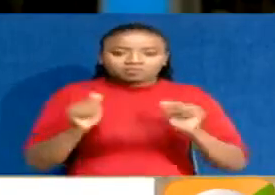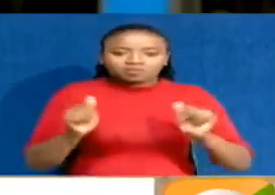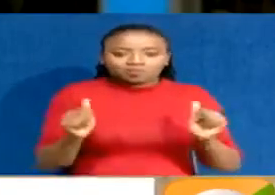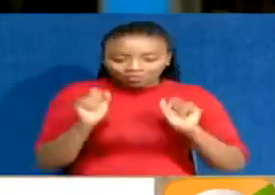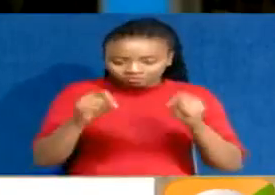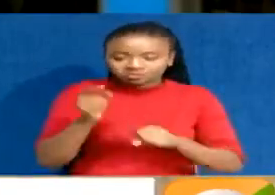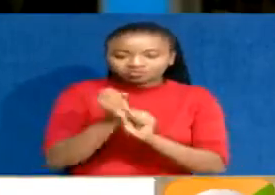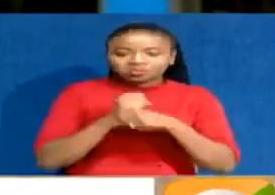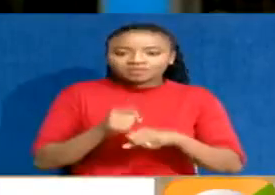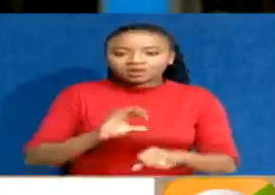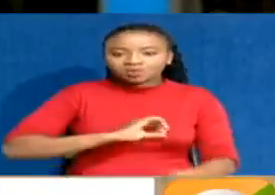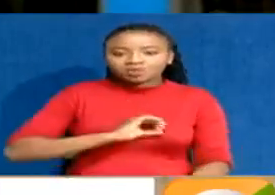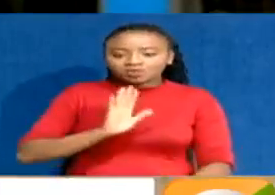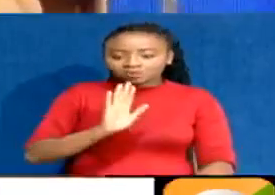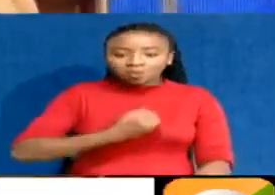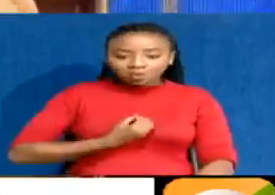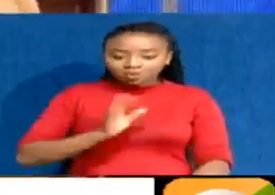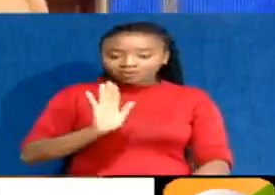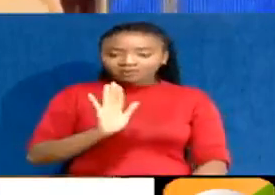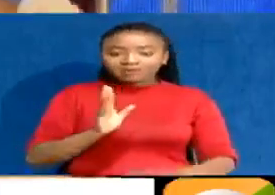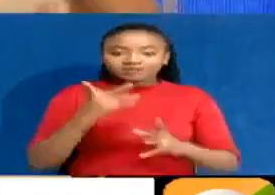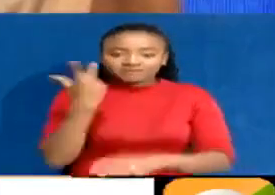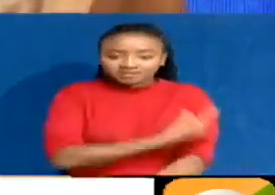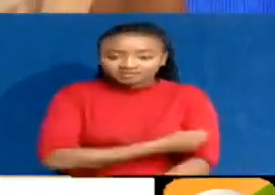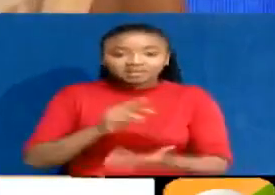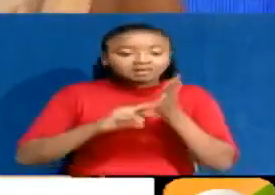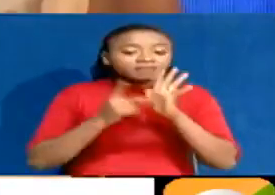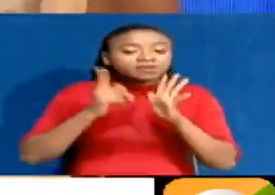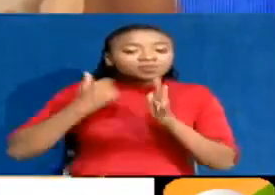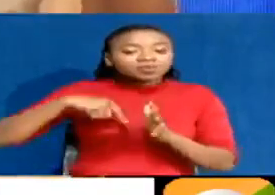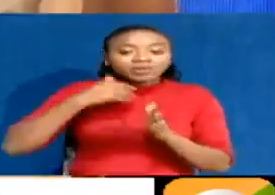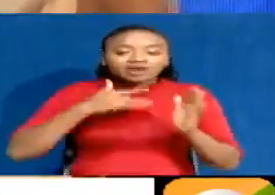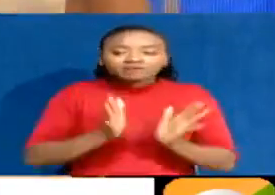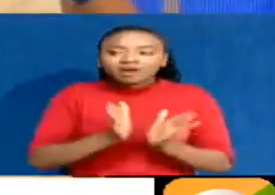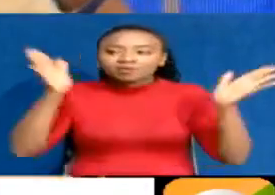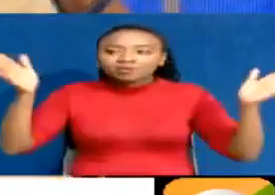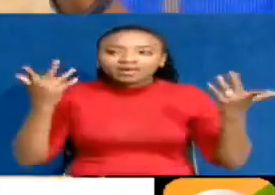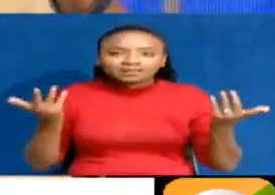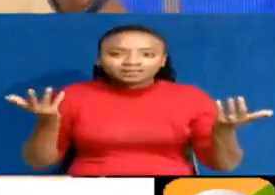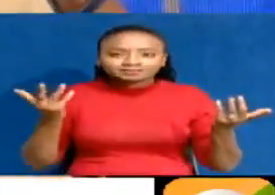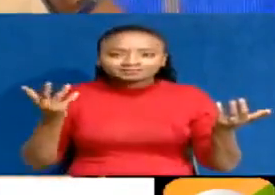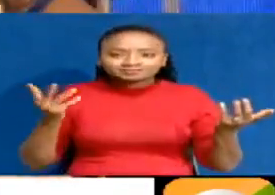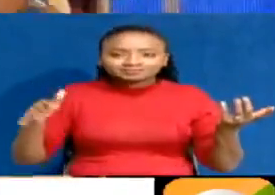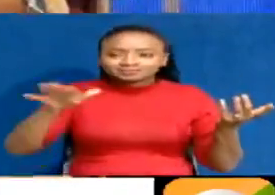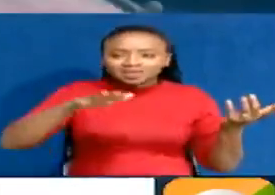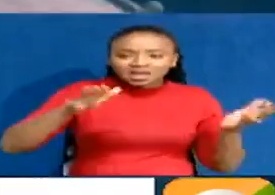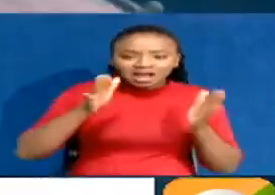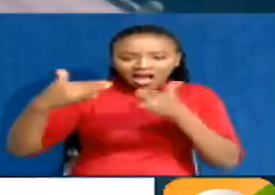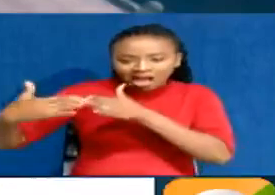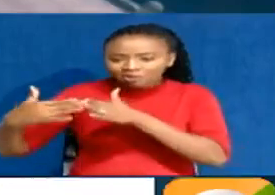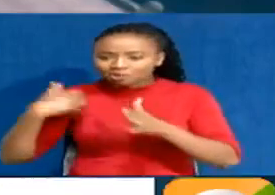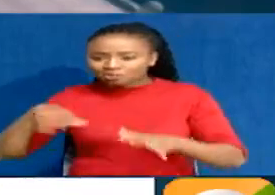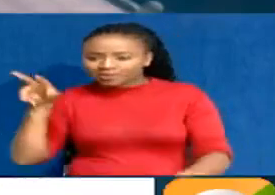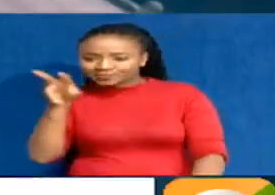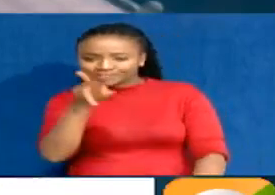of its own vaccines in Marta's genomic data. It means that we have a wider, if you like, a wider spectrum to look into.